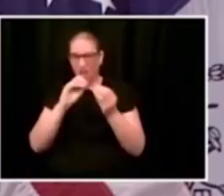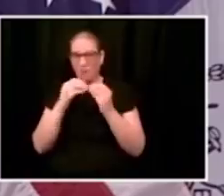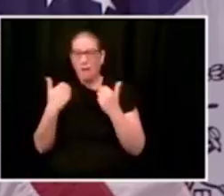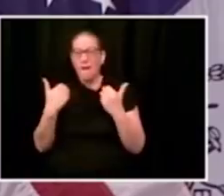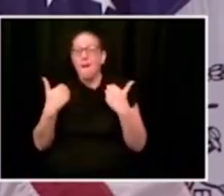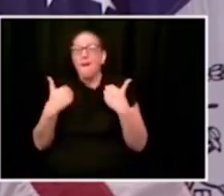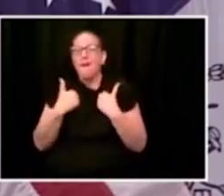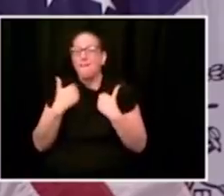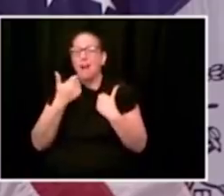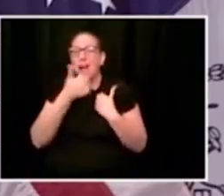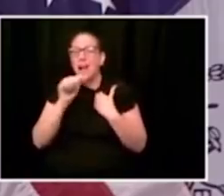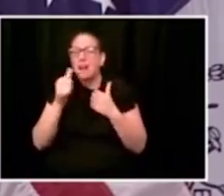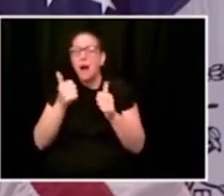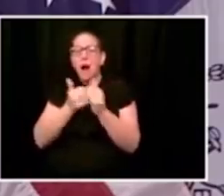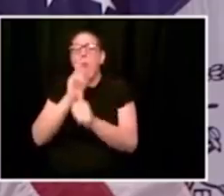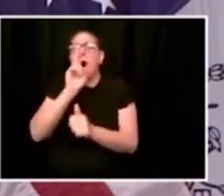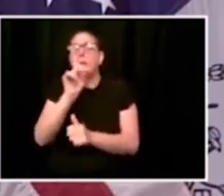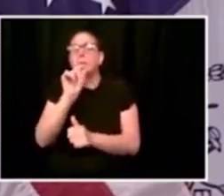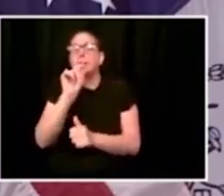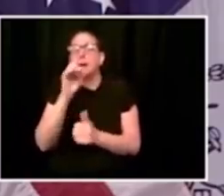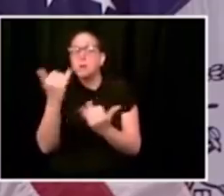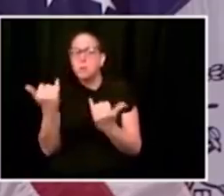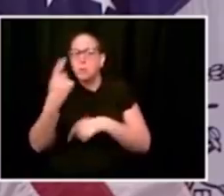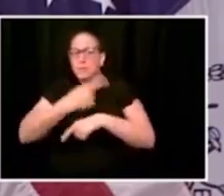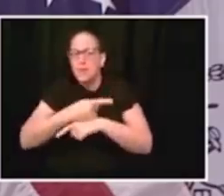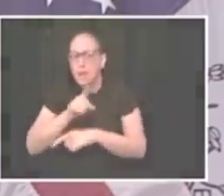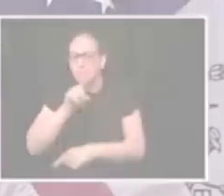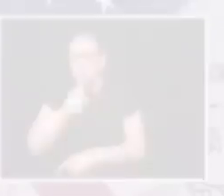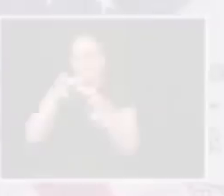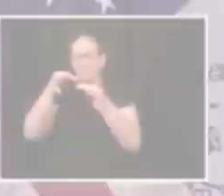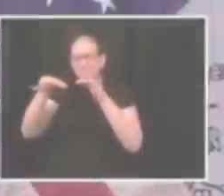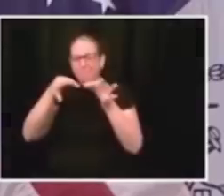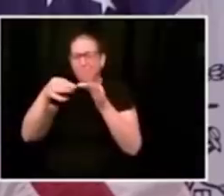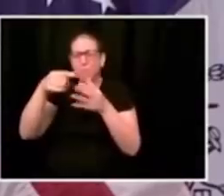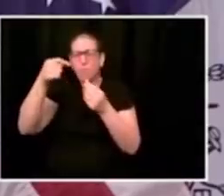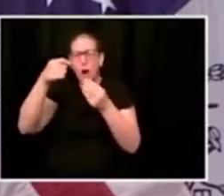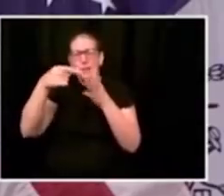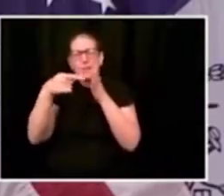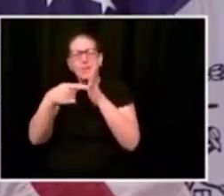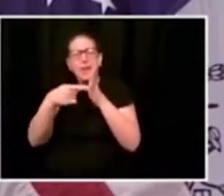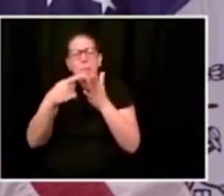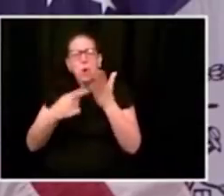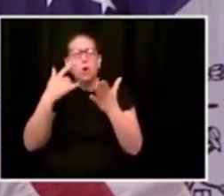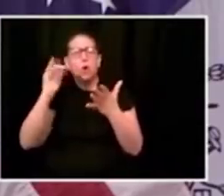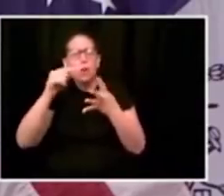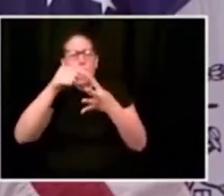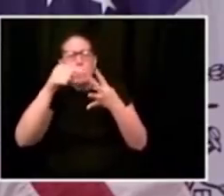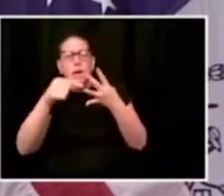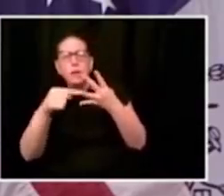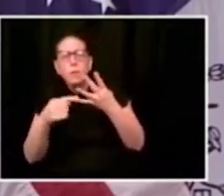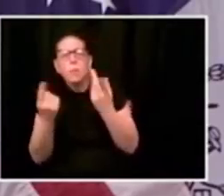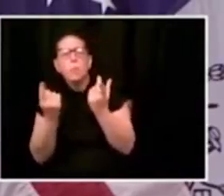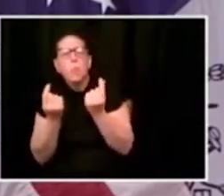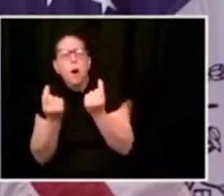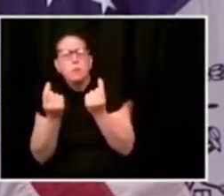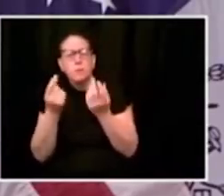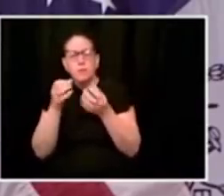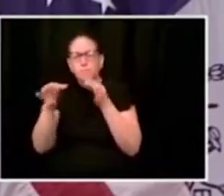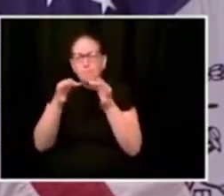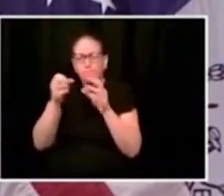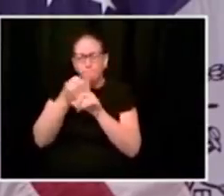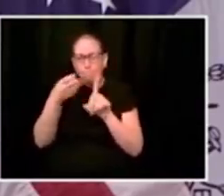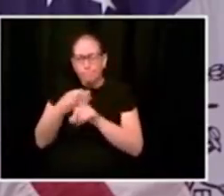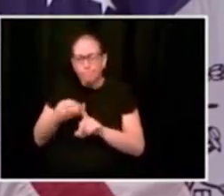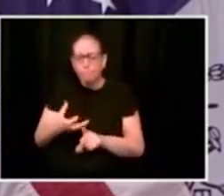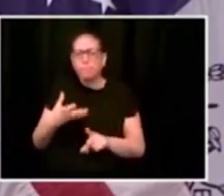demographics of the patients, where those cases are located? As concerned, deeply concerned as we are, it's also important